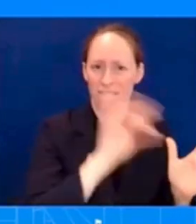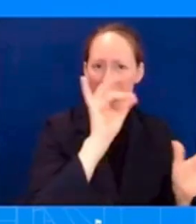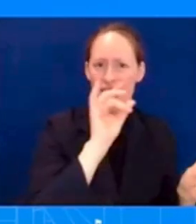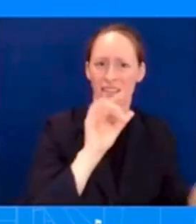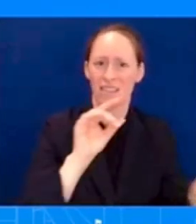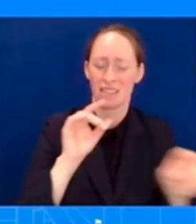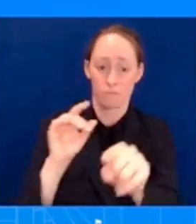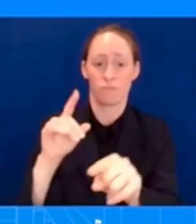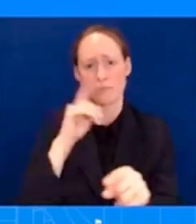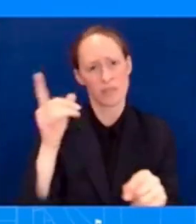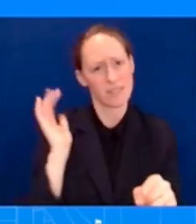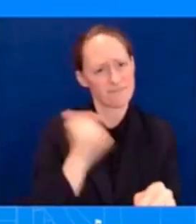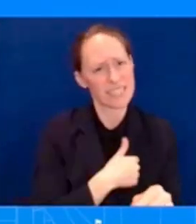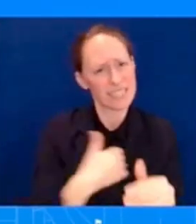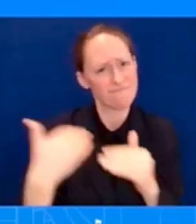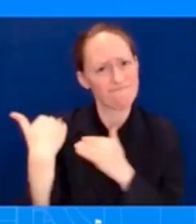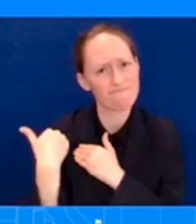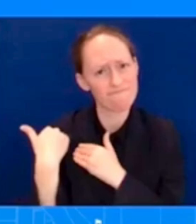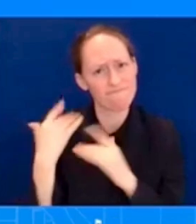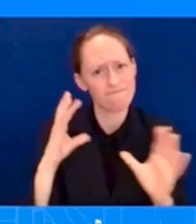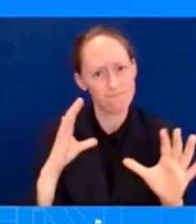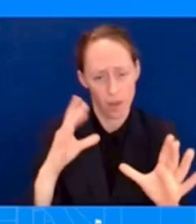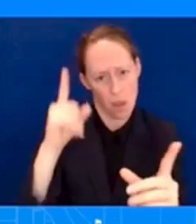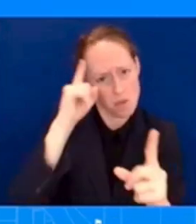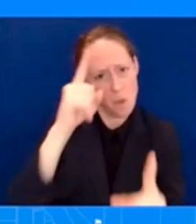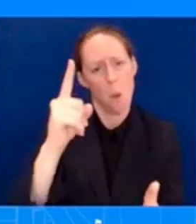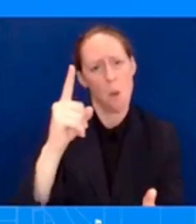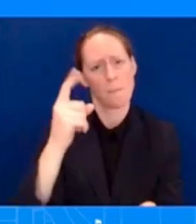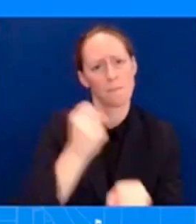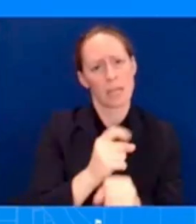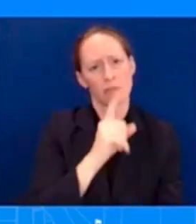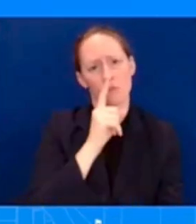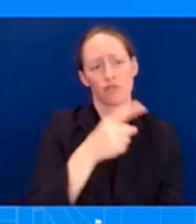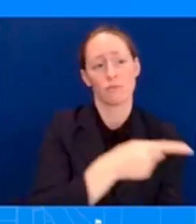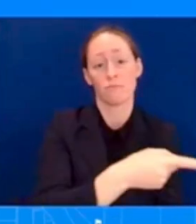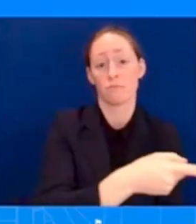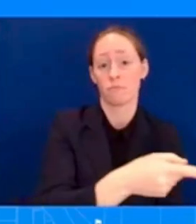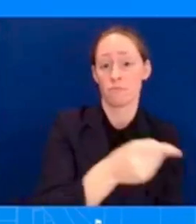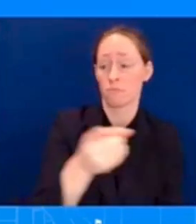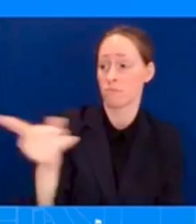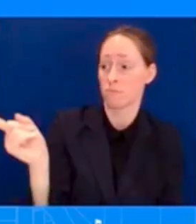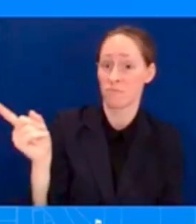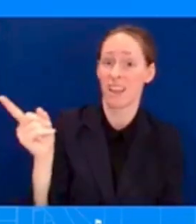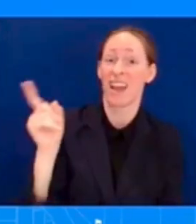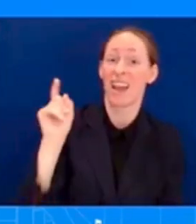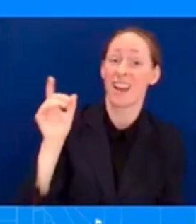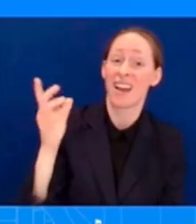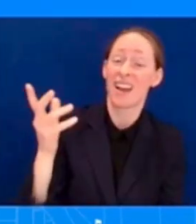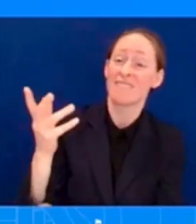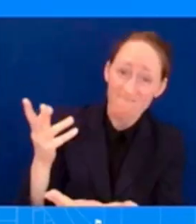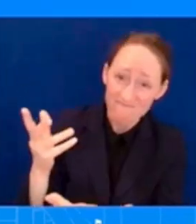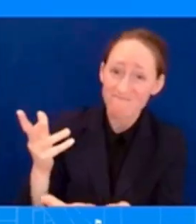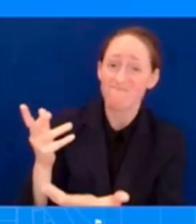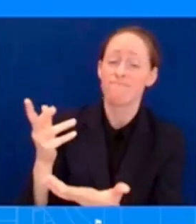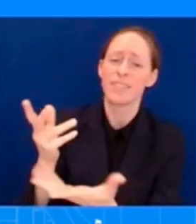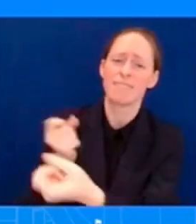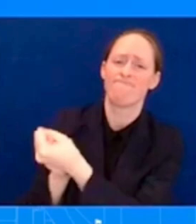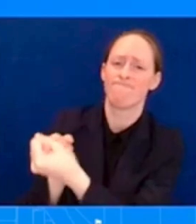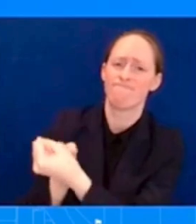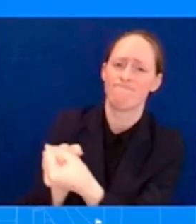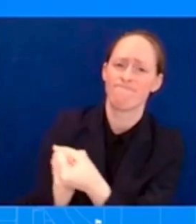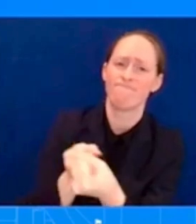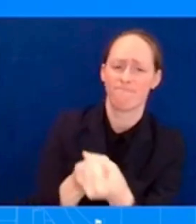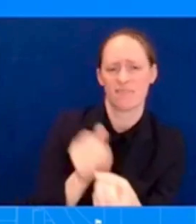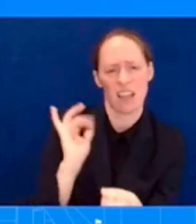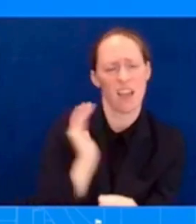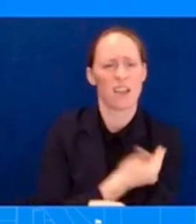to do that and so we will continue to do that right now we want to make sure that they have you know all of the resources and the space that they